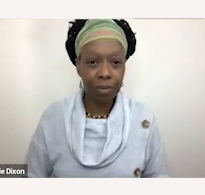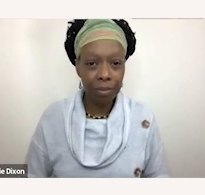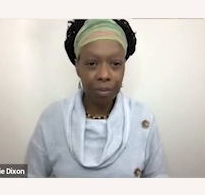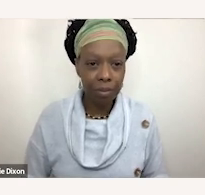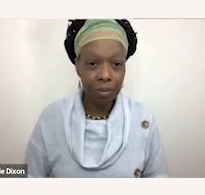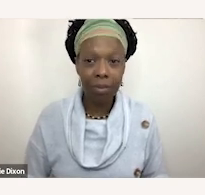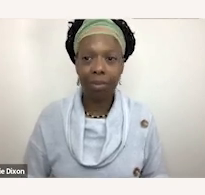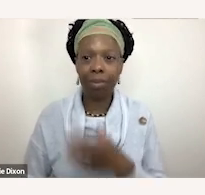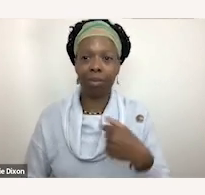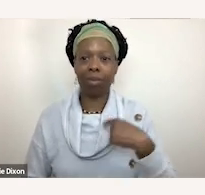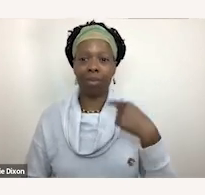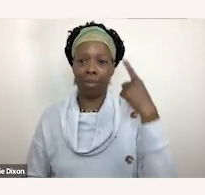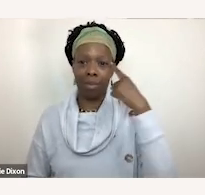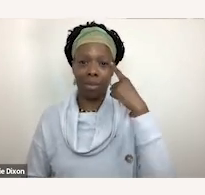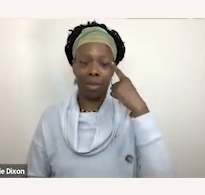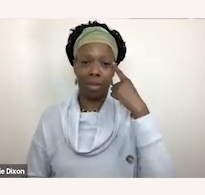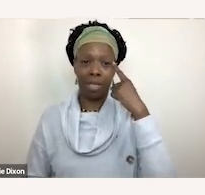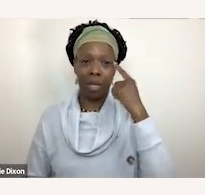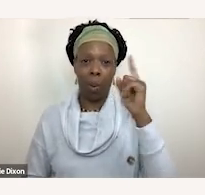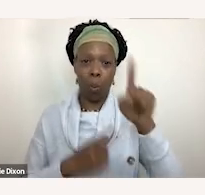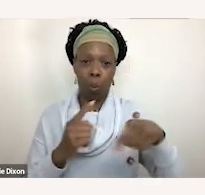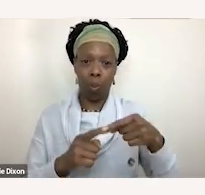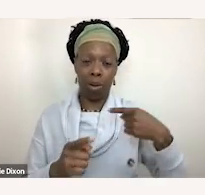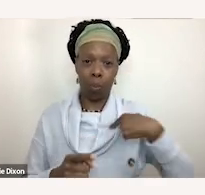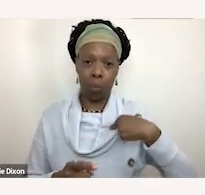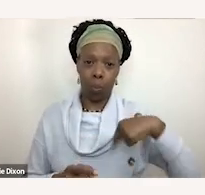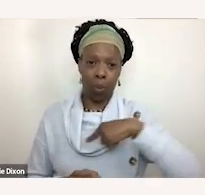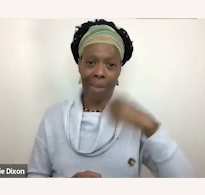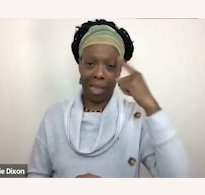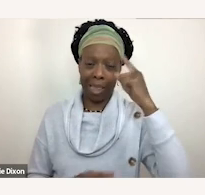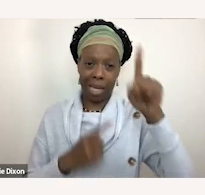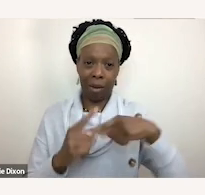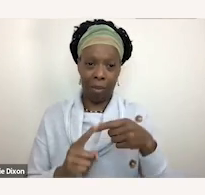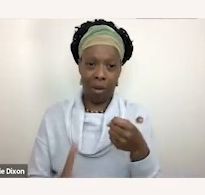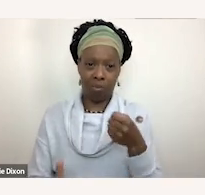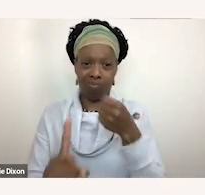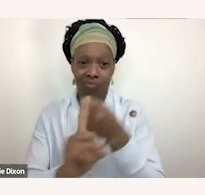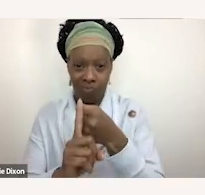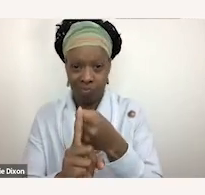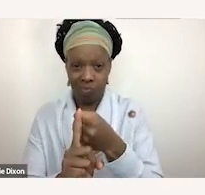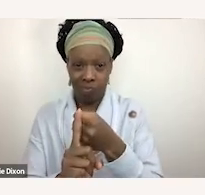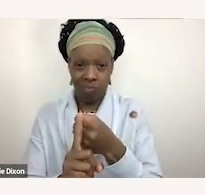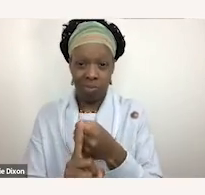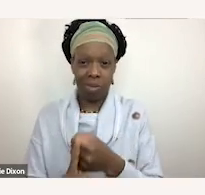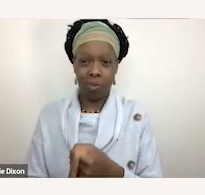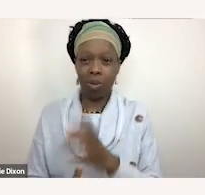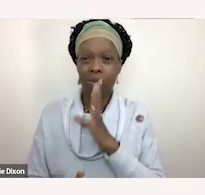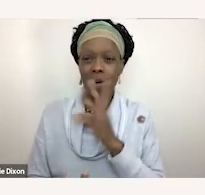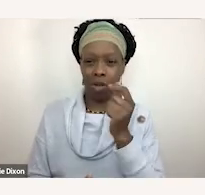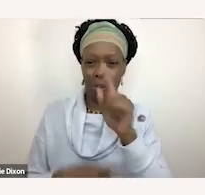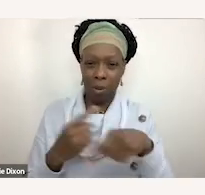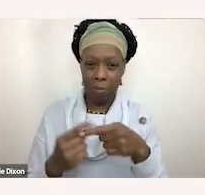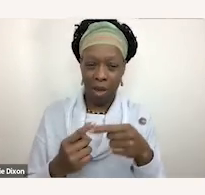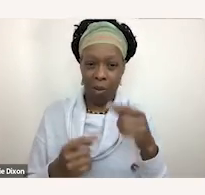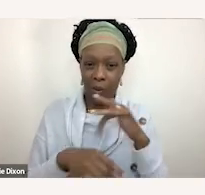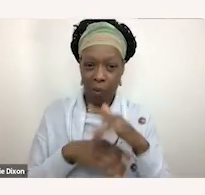and i think when we think about the impact right so so why and and we've sort of uh spoken a little bit about it already today